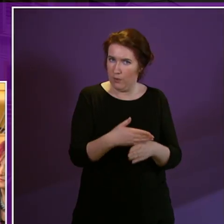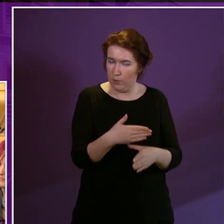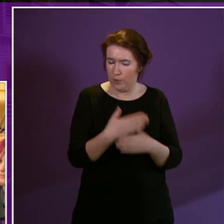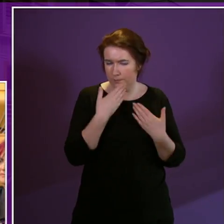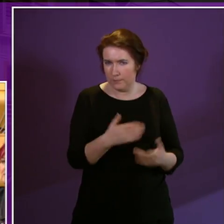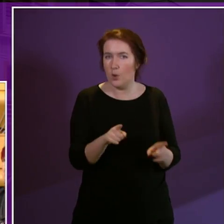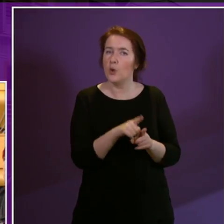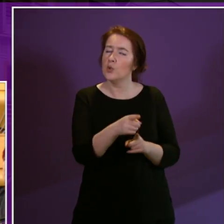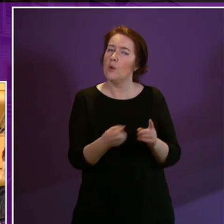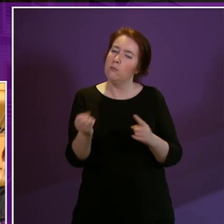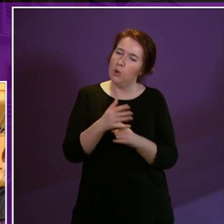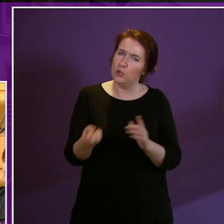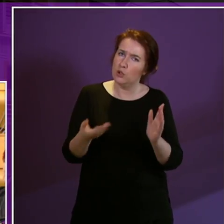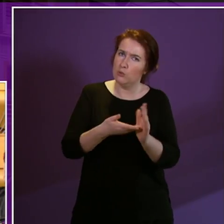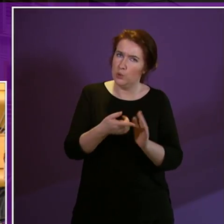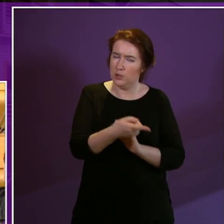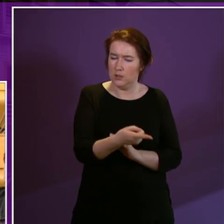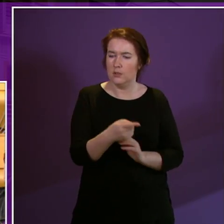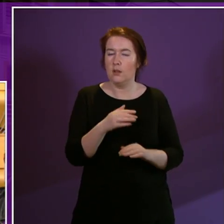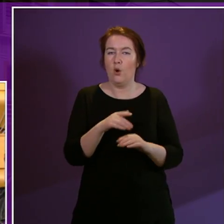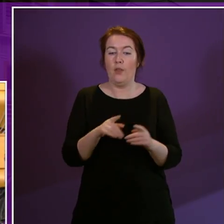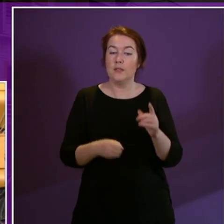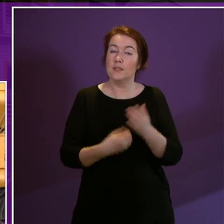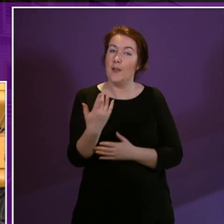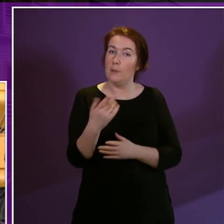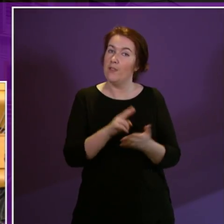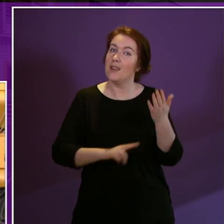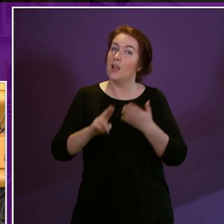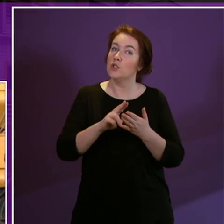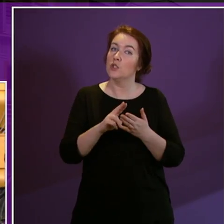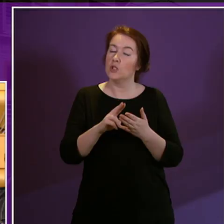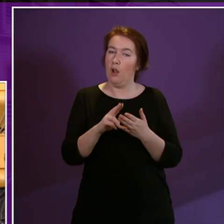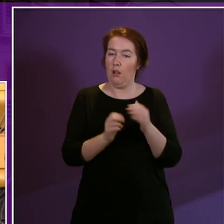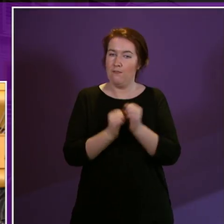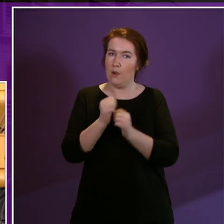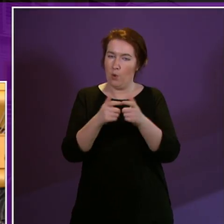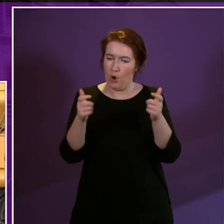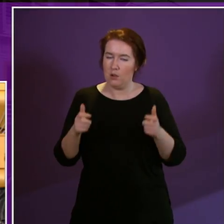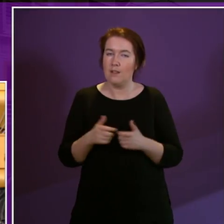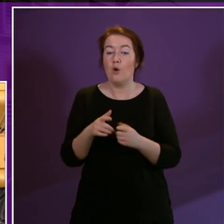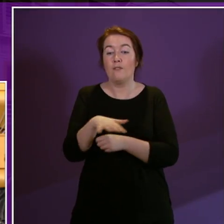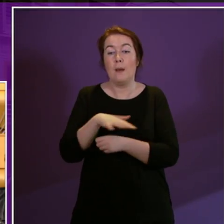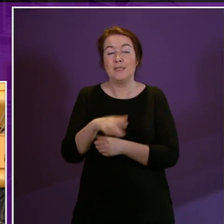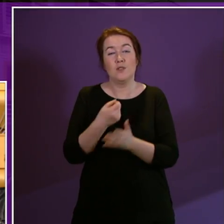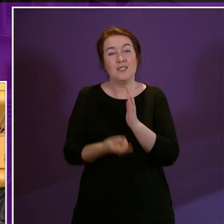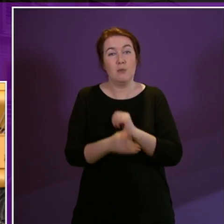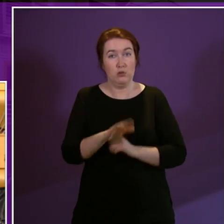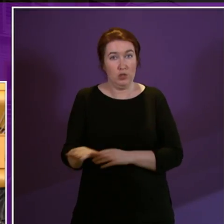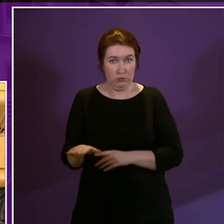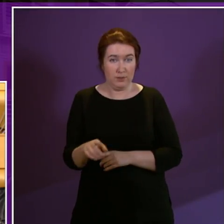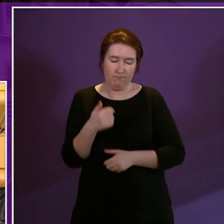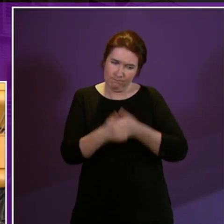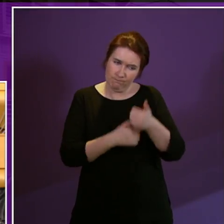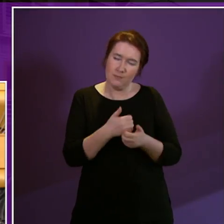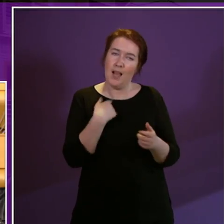the important contribution he made to the development of the National Framework for Families of Disabled Children and I look forward